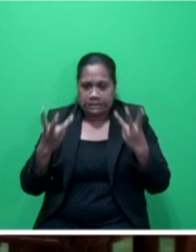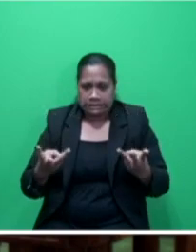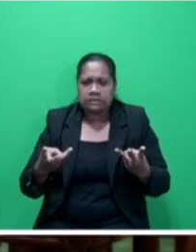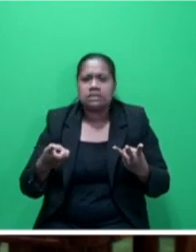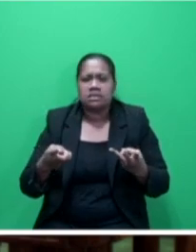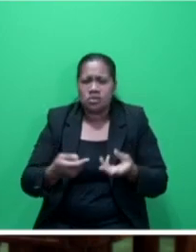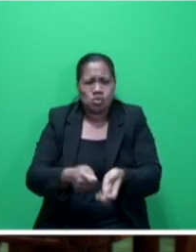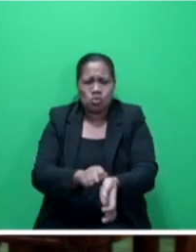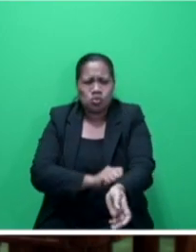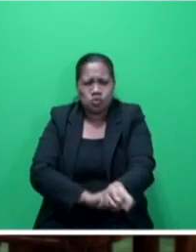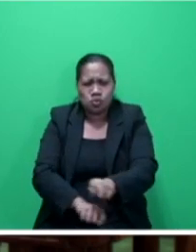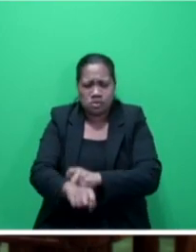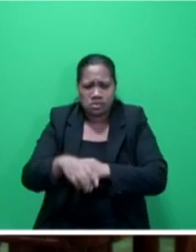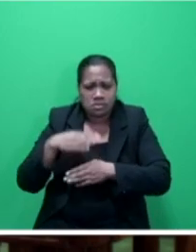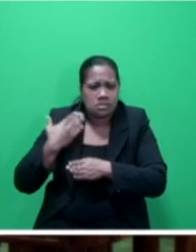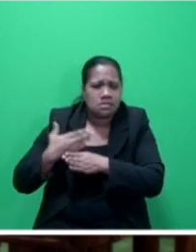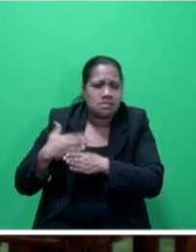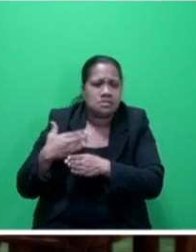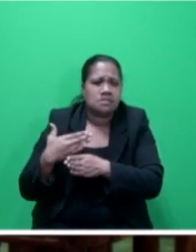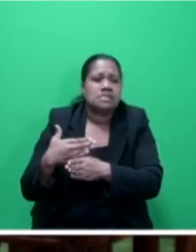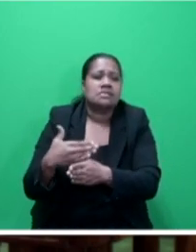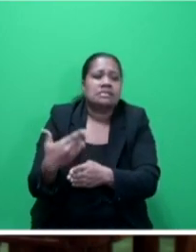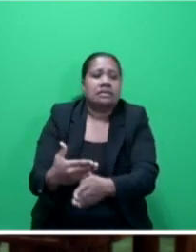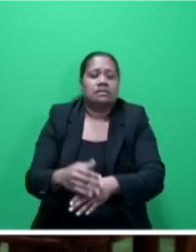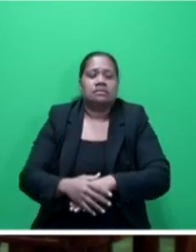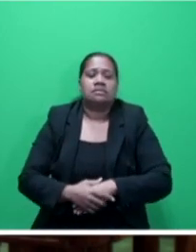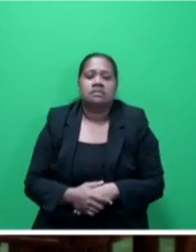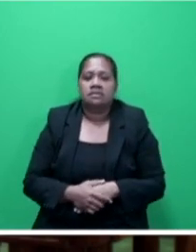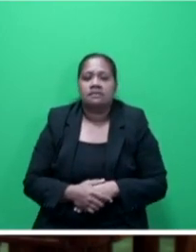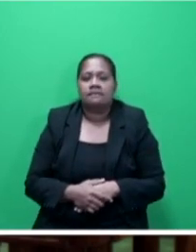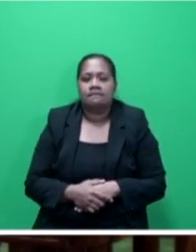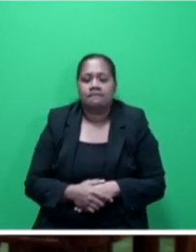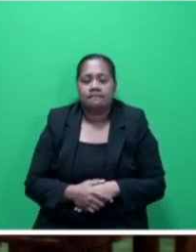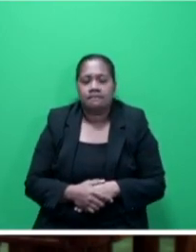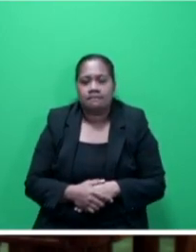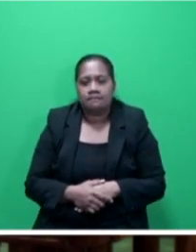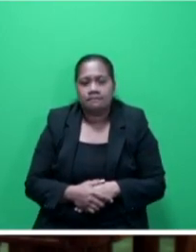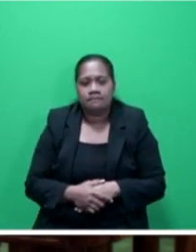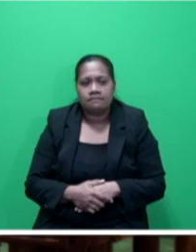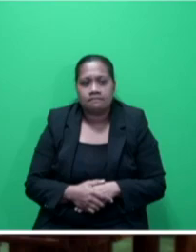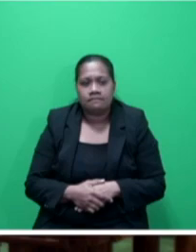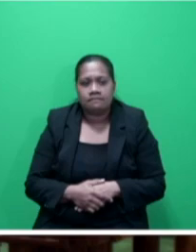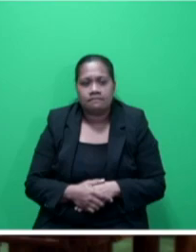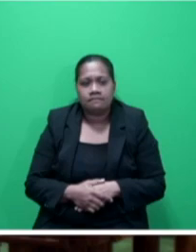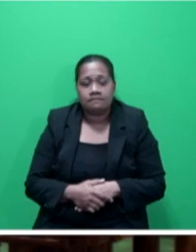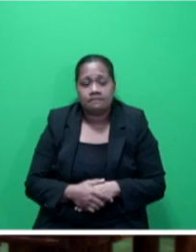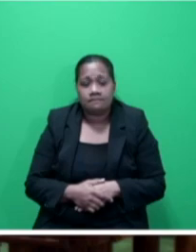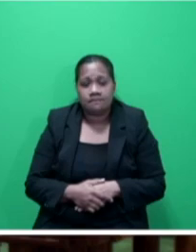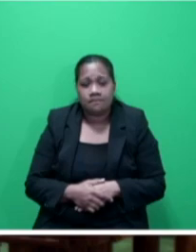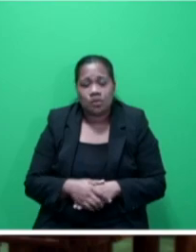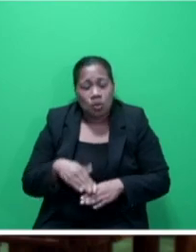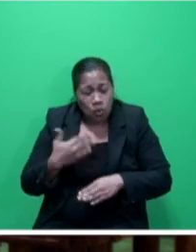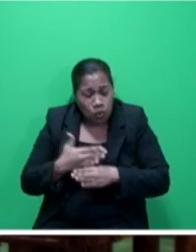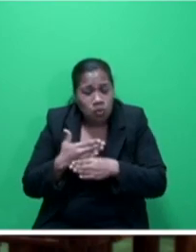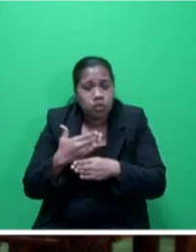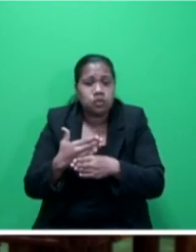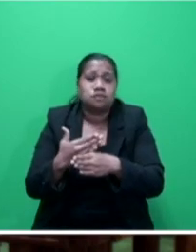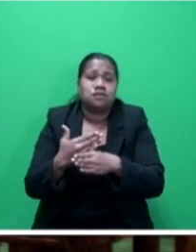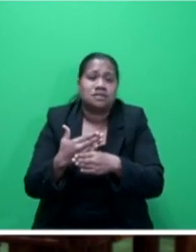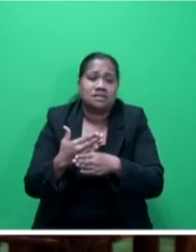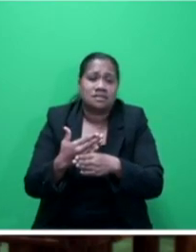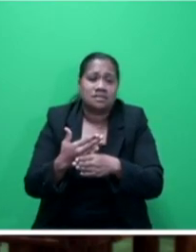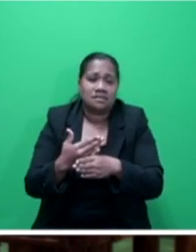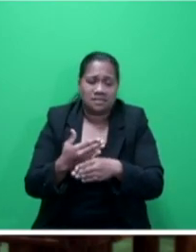made by our serving